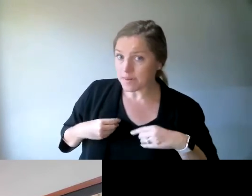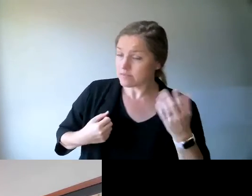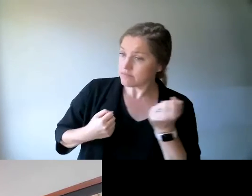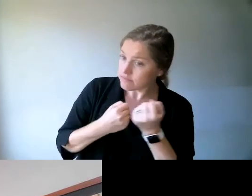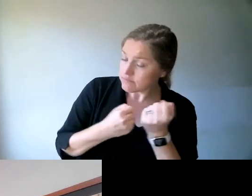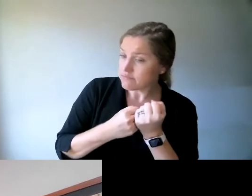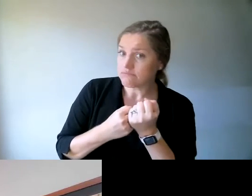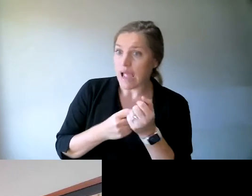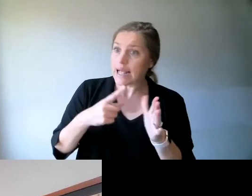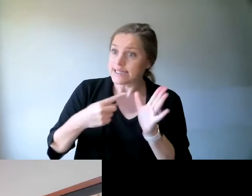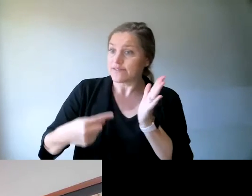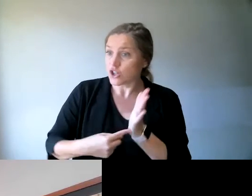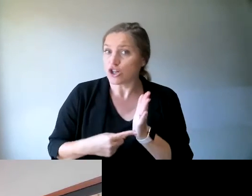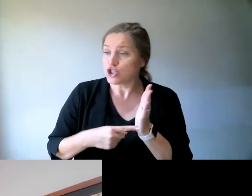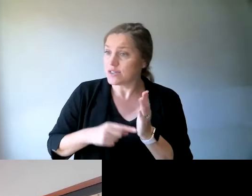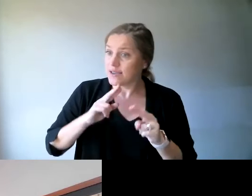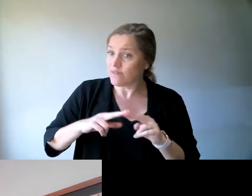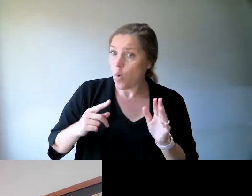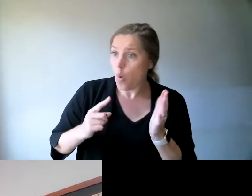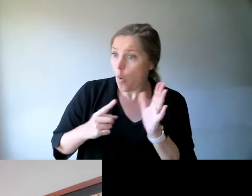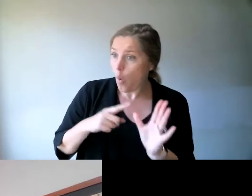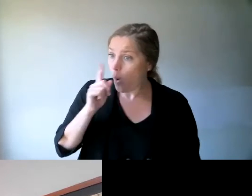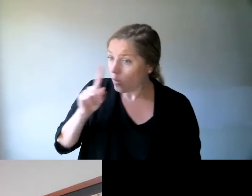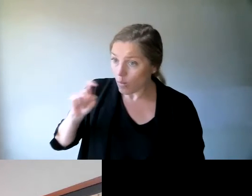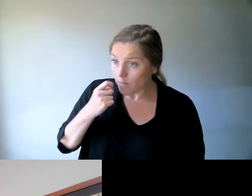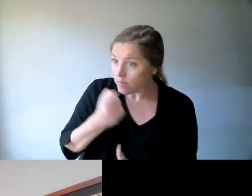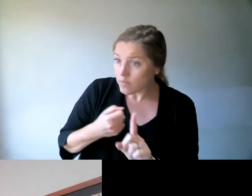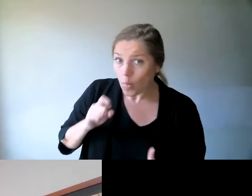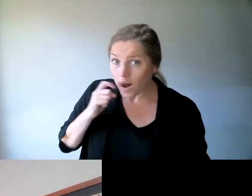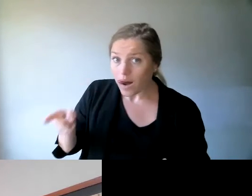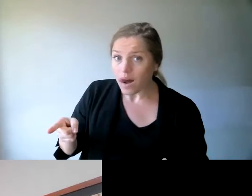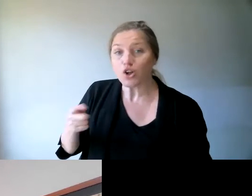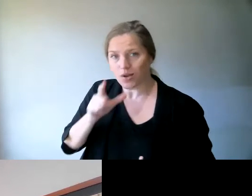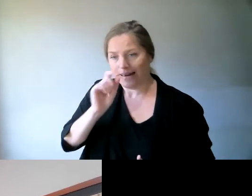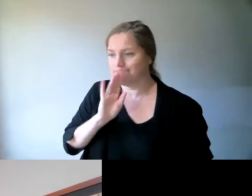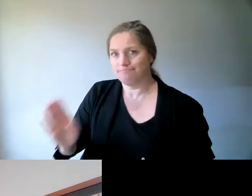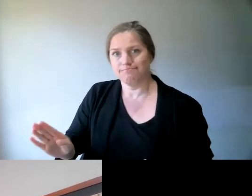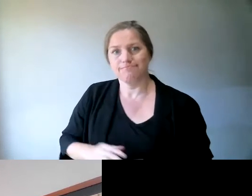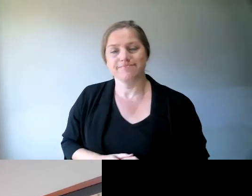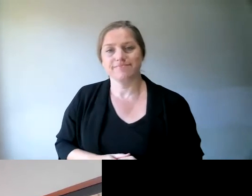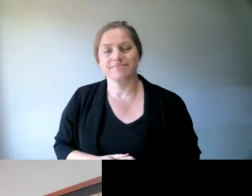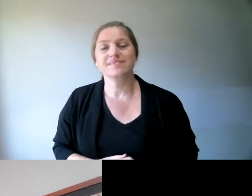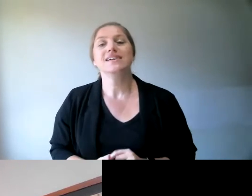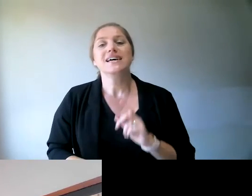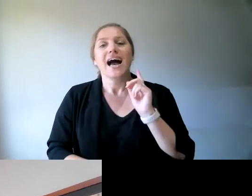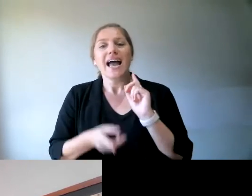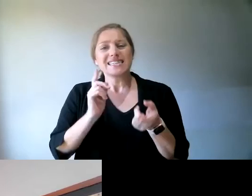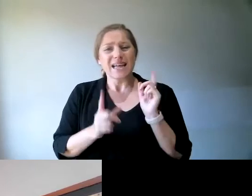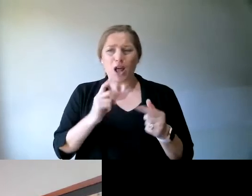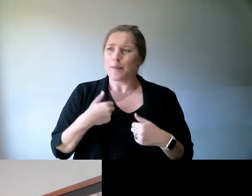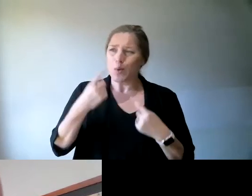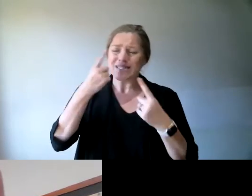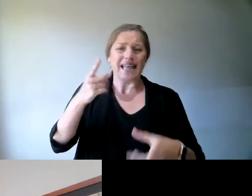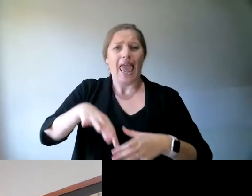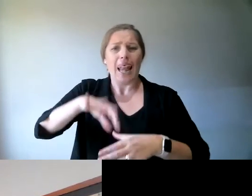advertising that comes ahead of the election, and the billboards can be really, really irritating during the election